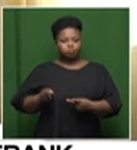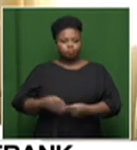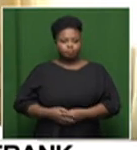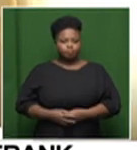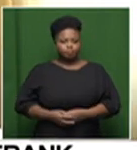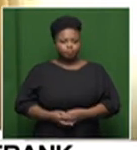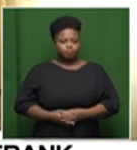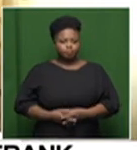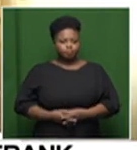SABC News, Durban.